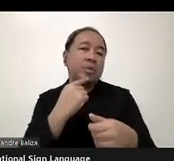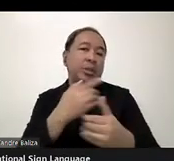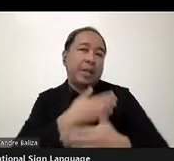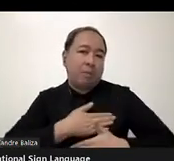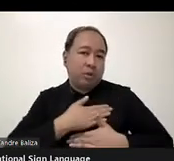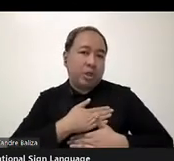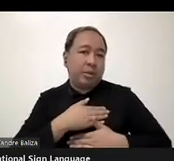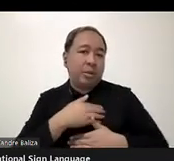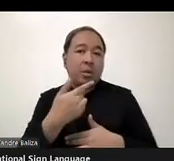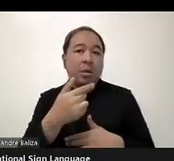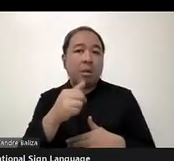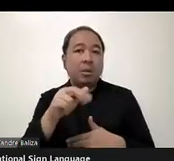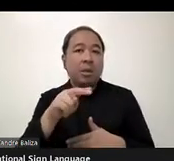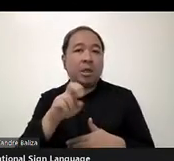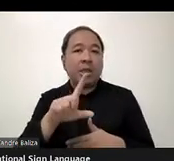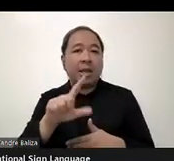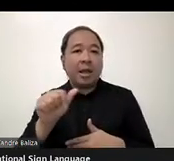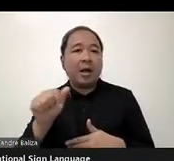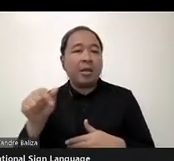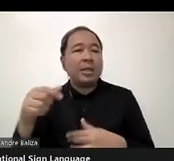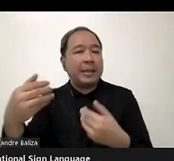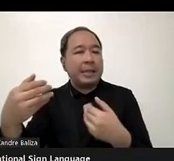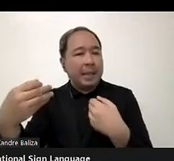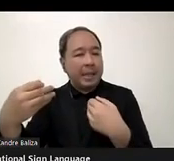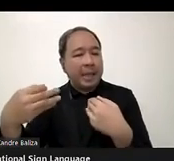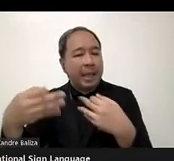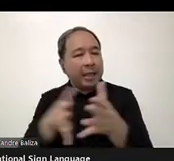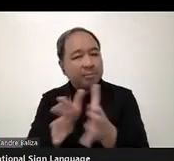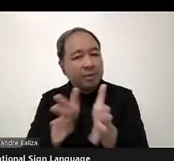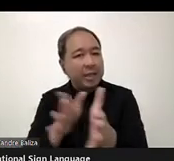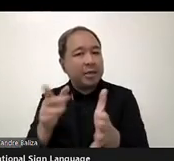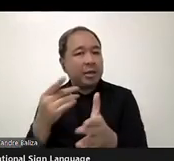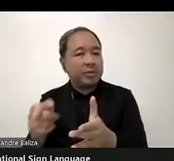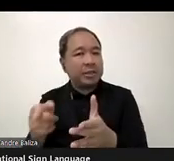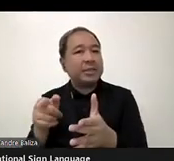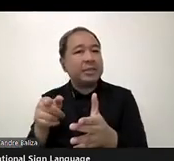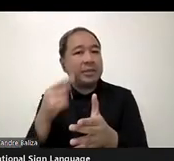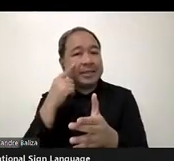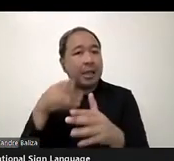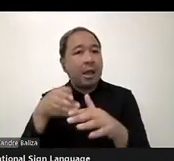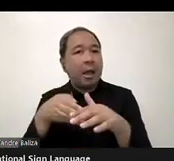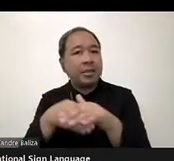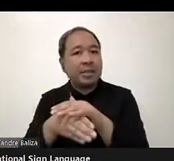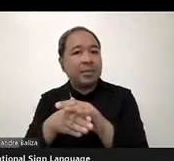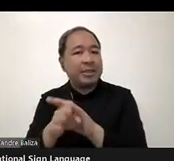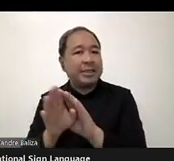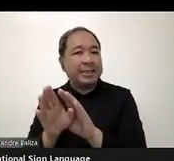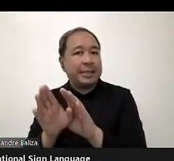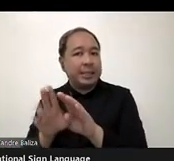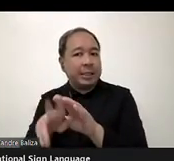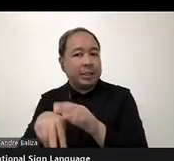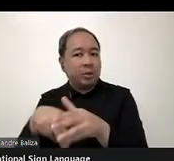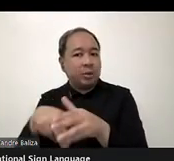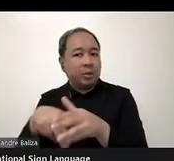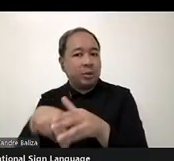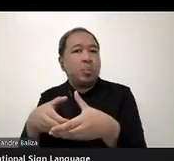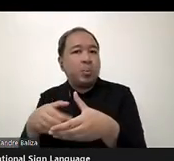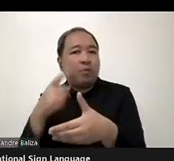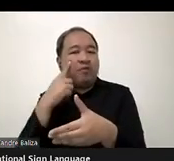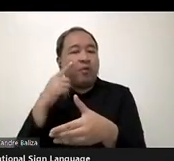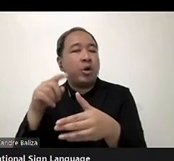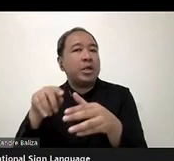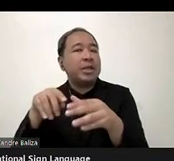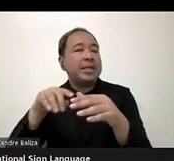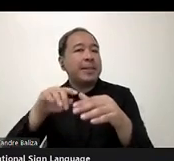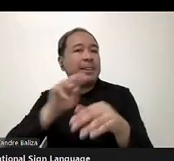Accessibility SIG of the Internet Society, Accessibility Standing Group of the Internet Society, with the proposal that we could collaborate.